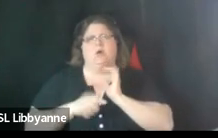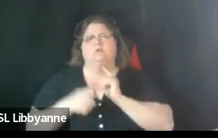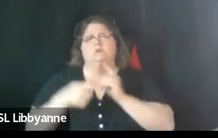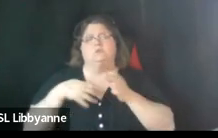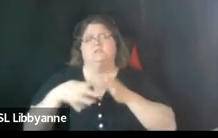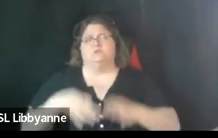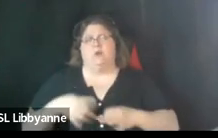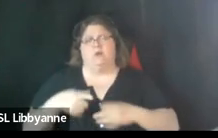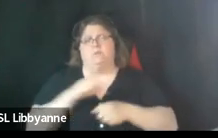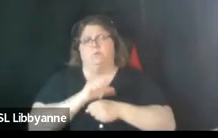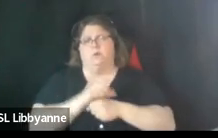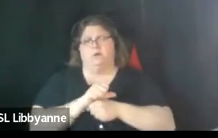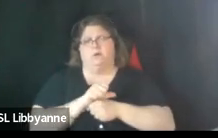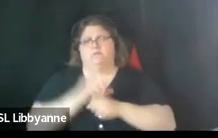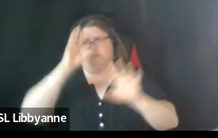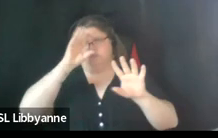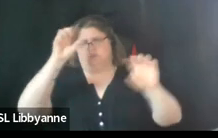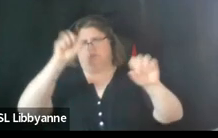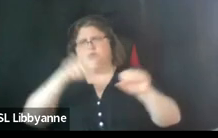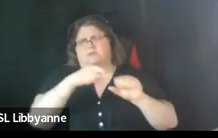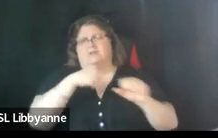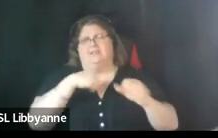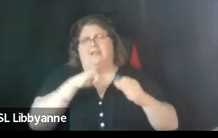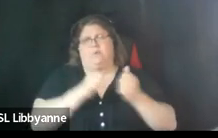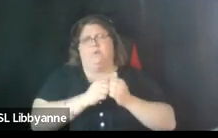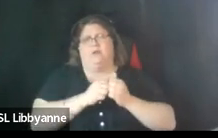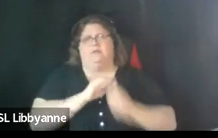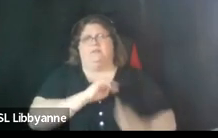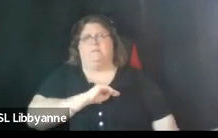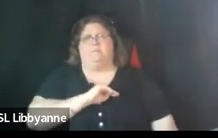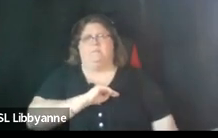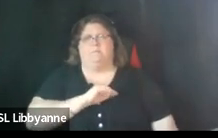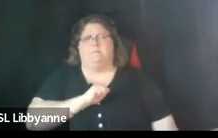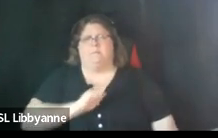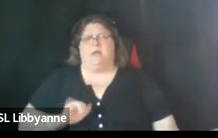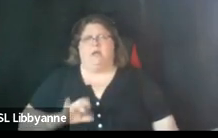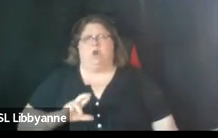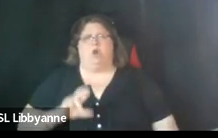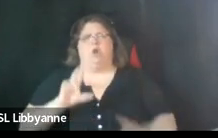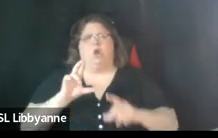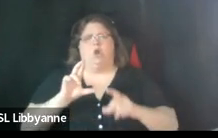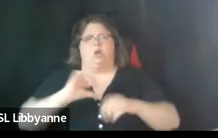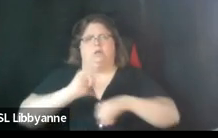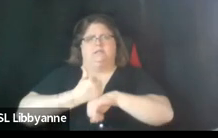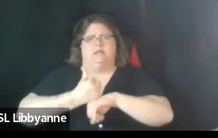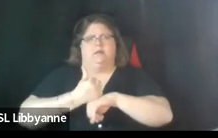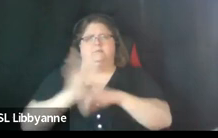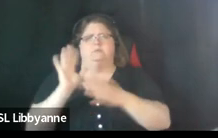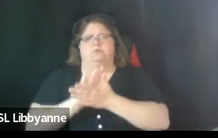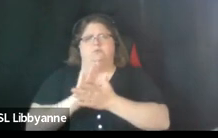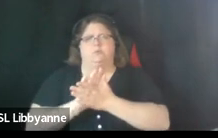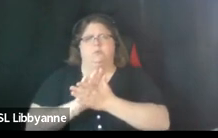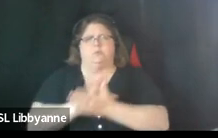superintendent um with the mayorally appointed school committee being a member of the mayor's cabinet